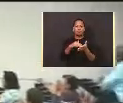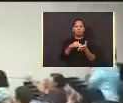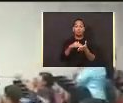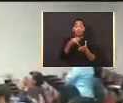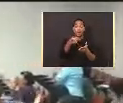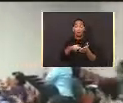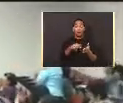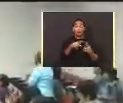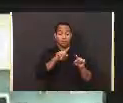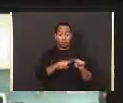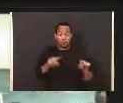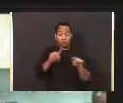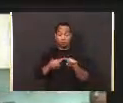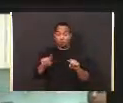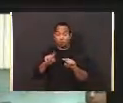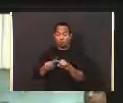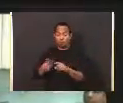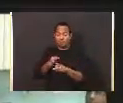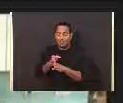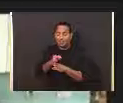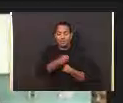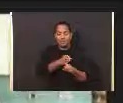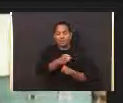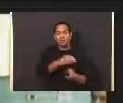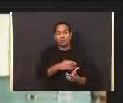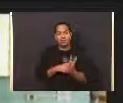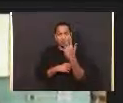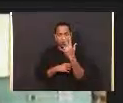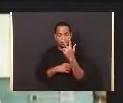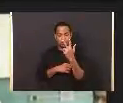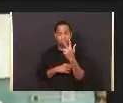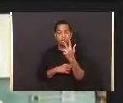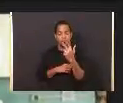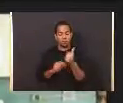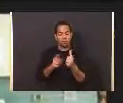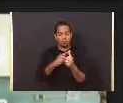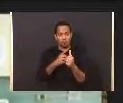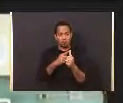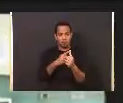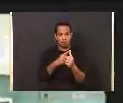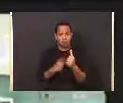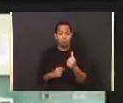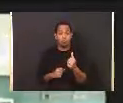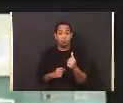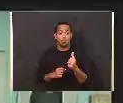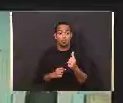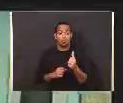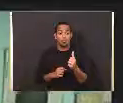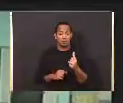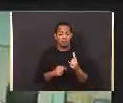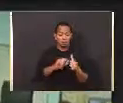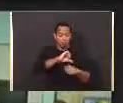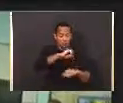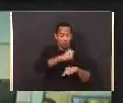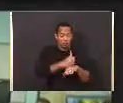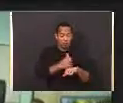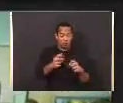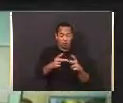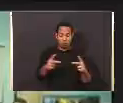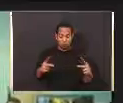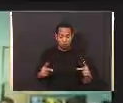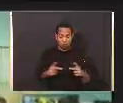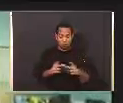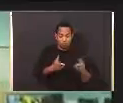This multidimensional effort includes three distinctive areas of implementation. First, creating an